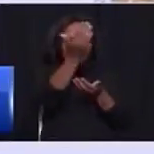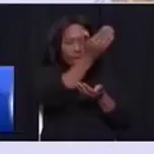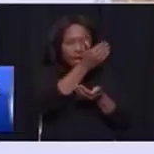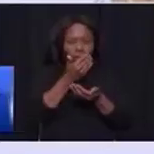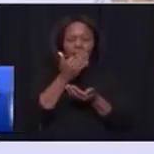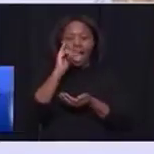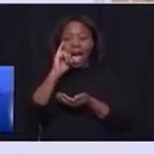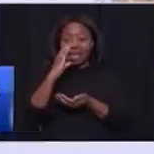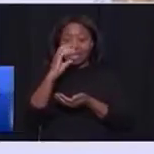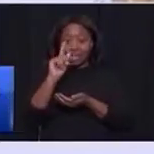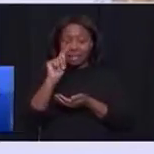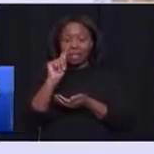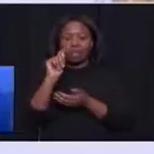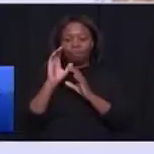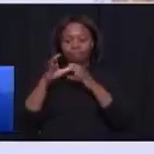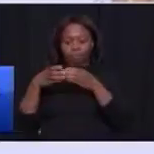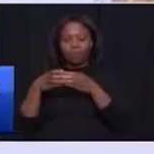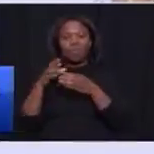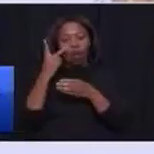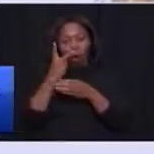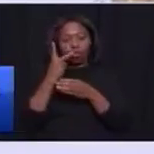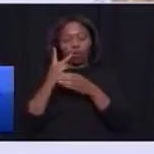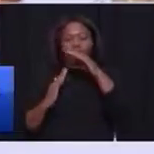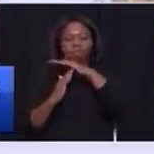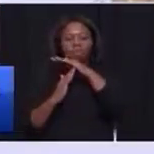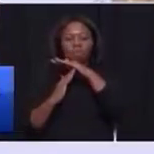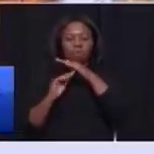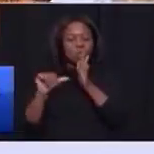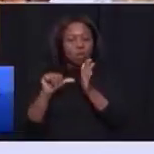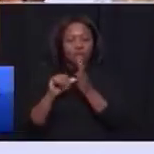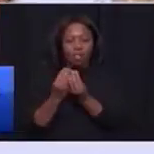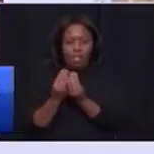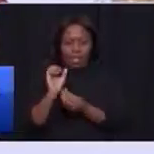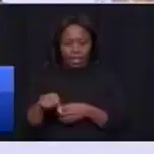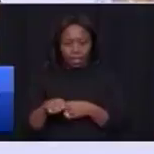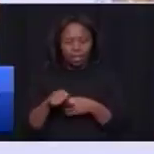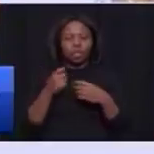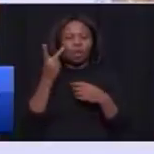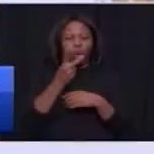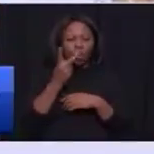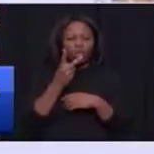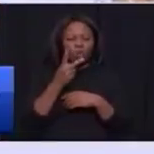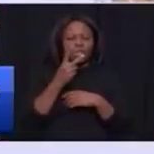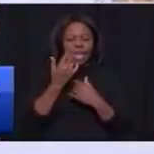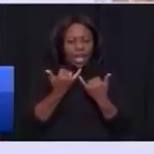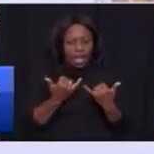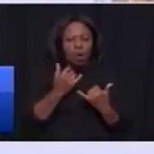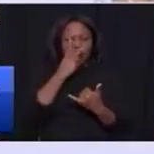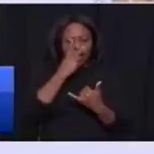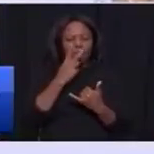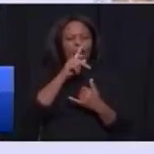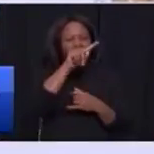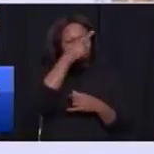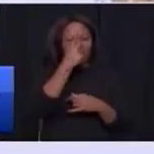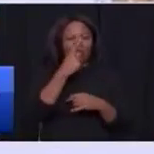ICT industry also hold greatest prospects. And it is also here that we have worked with many industry